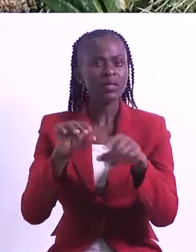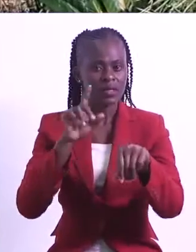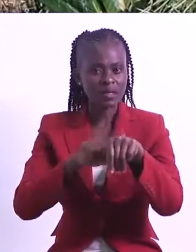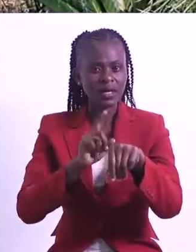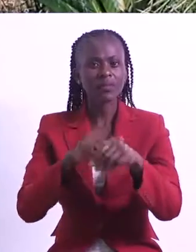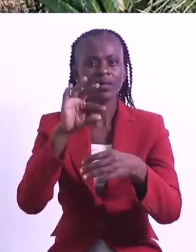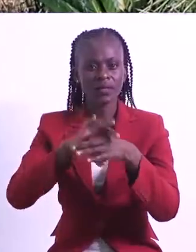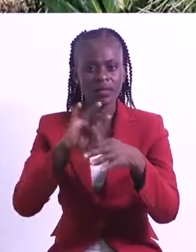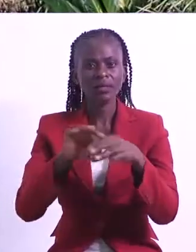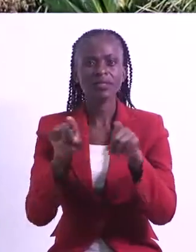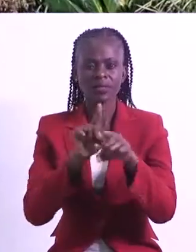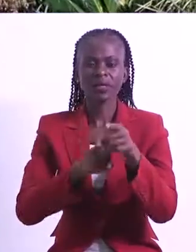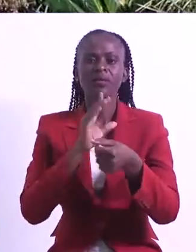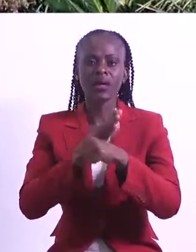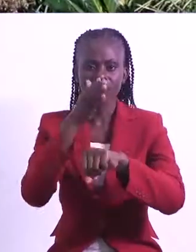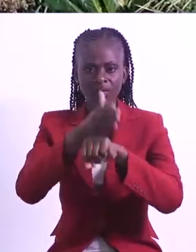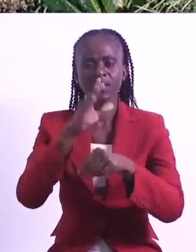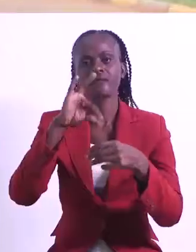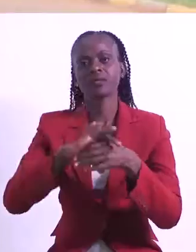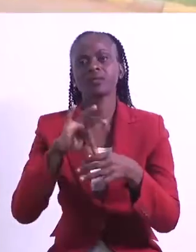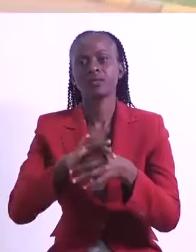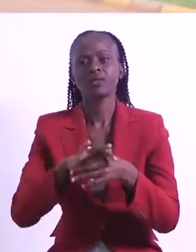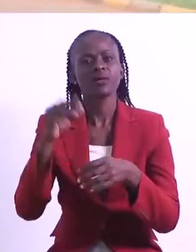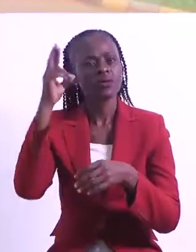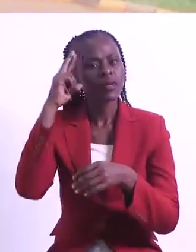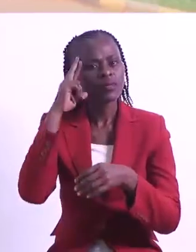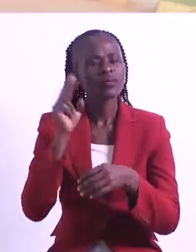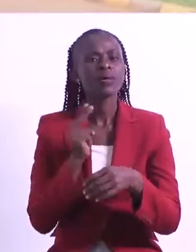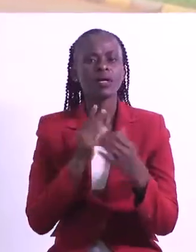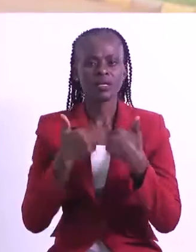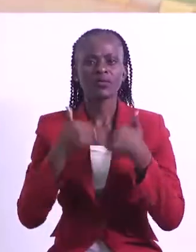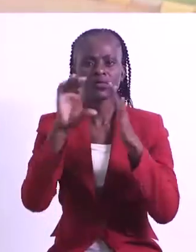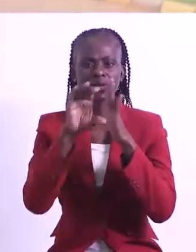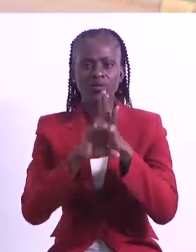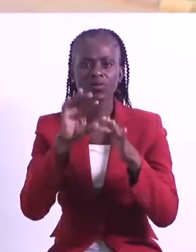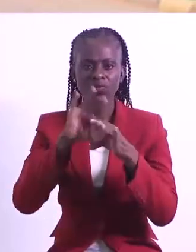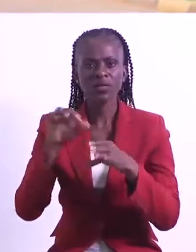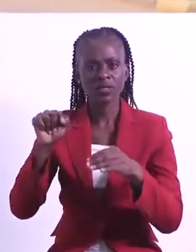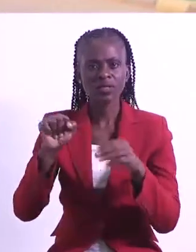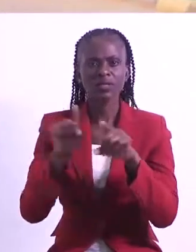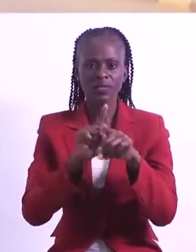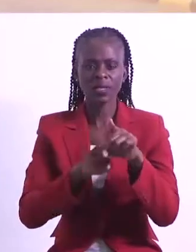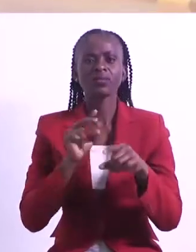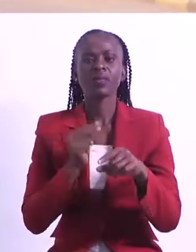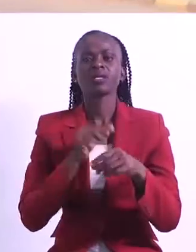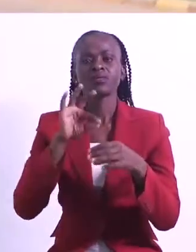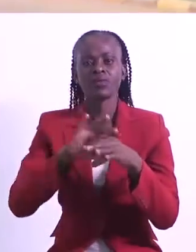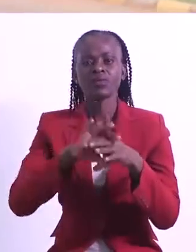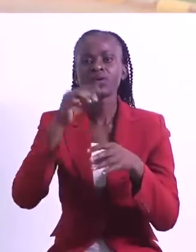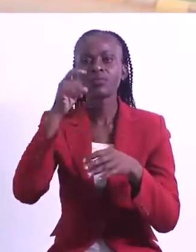during that election and the time after the election. Remember we have the referendum and you have to go and vote.